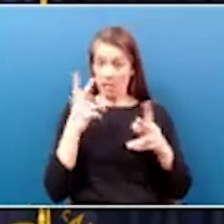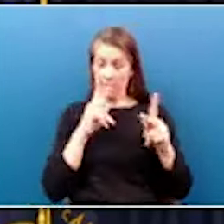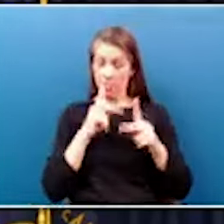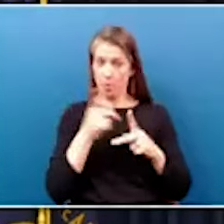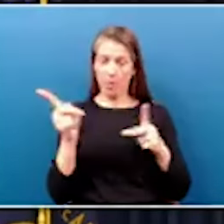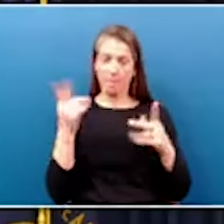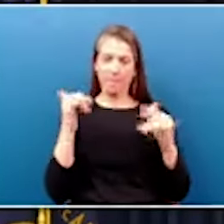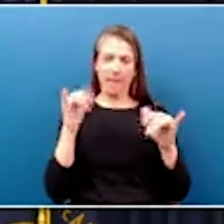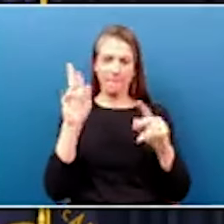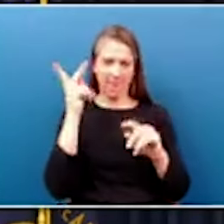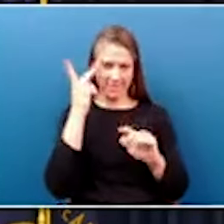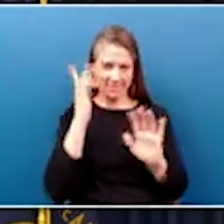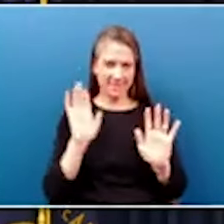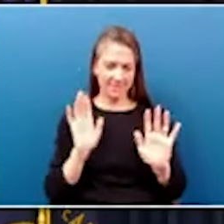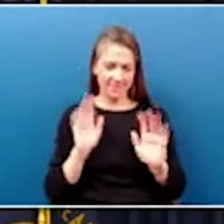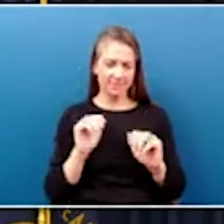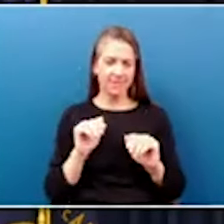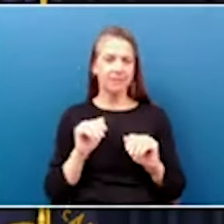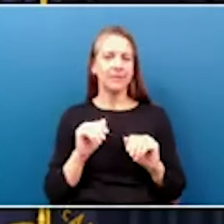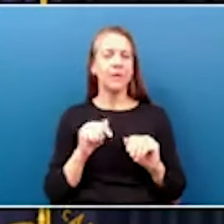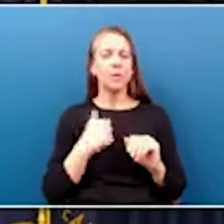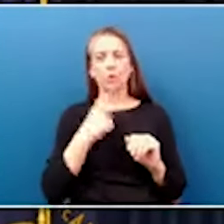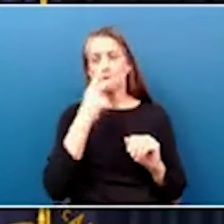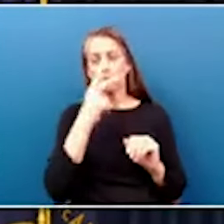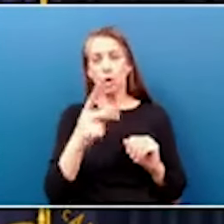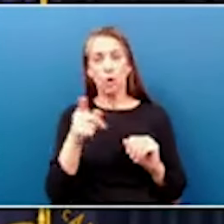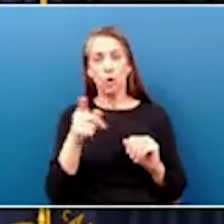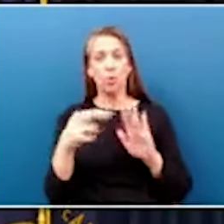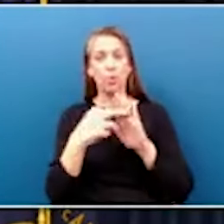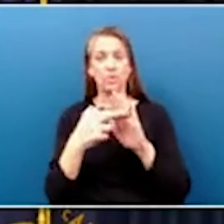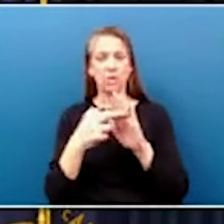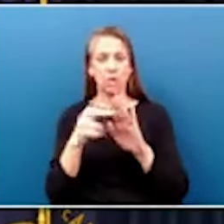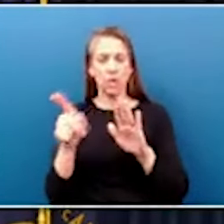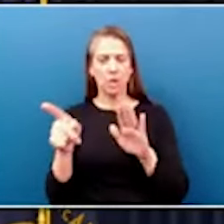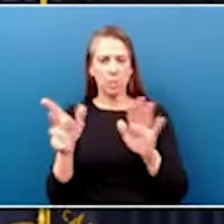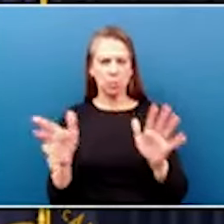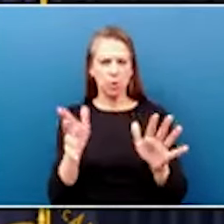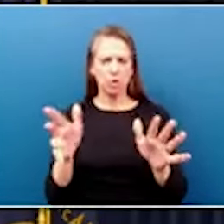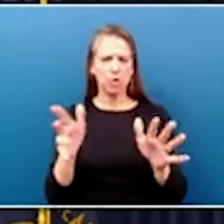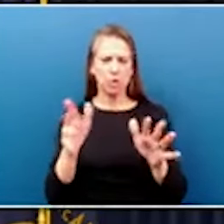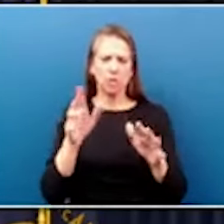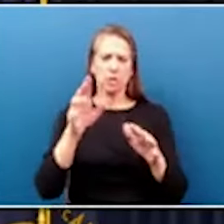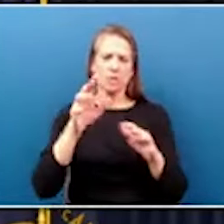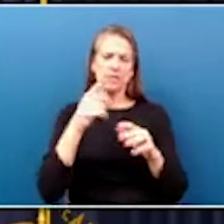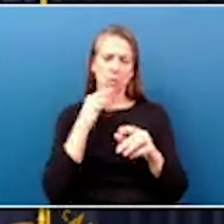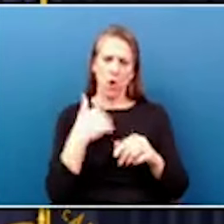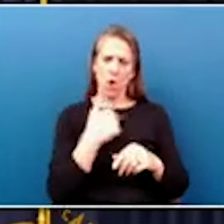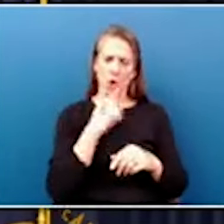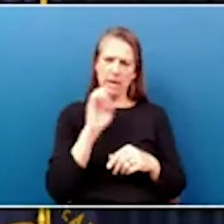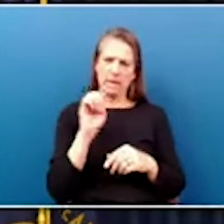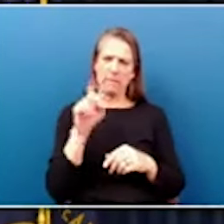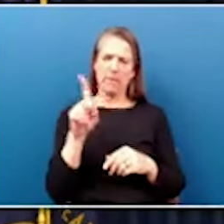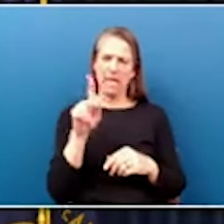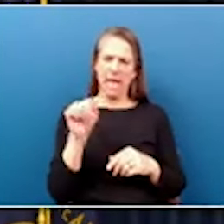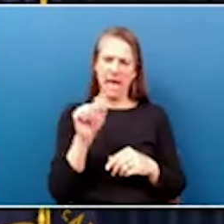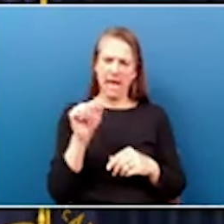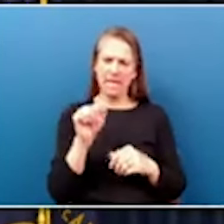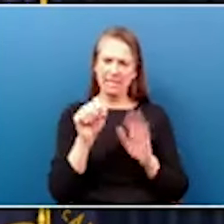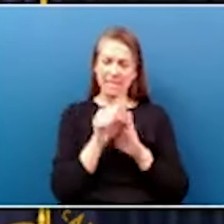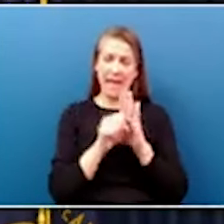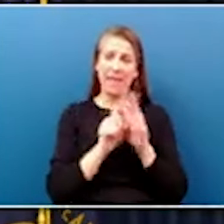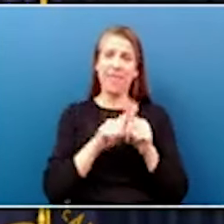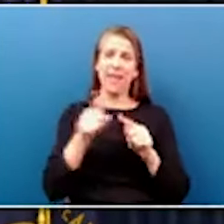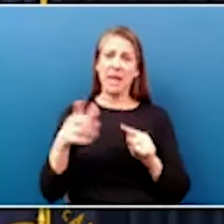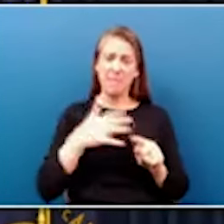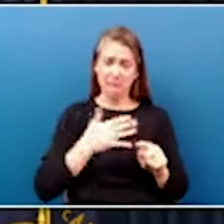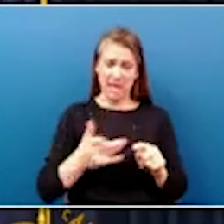We saw a representative push a resolution claiming that we were an EPA sanctuary state and then admitted that if we